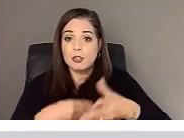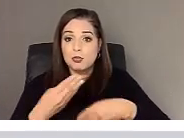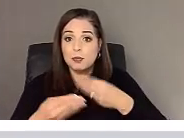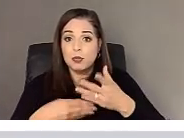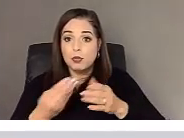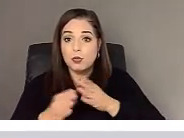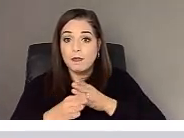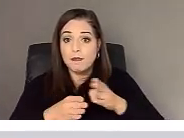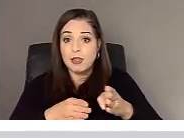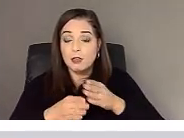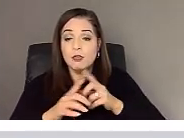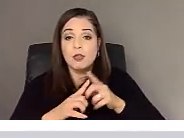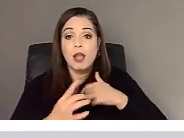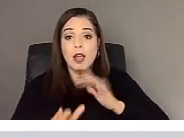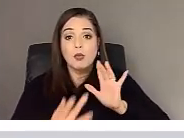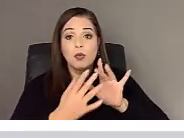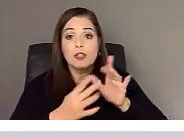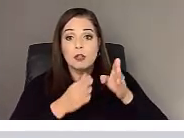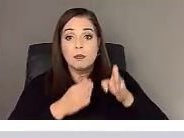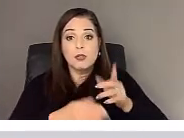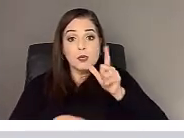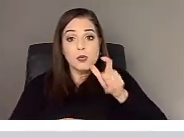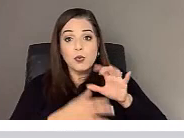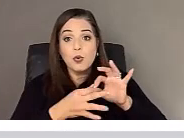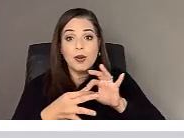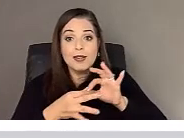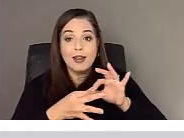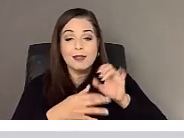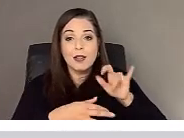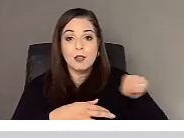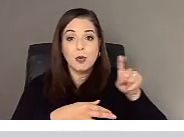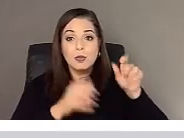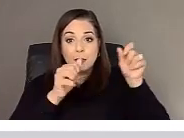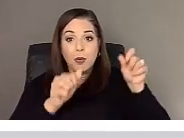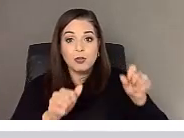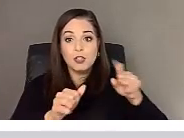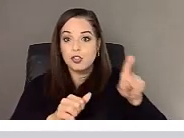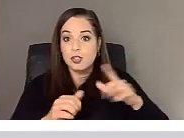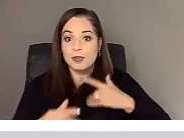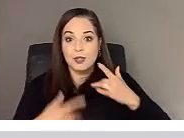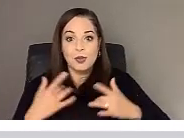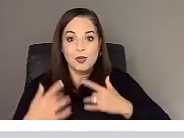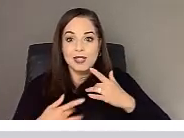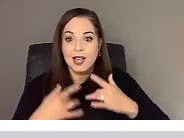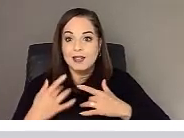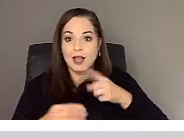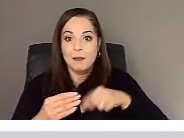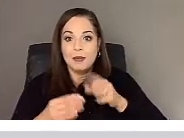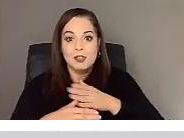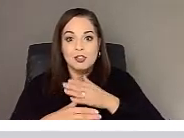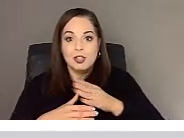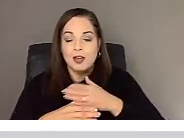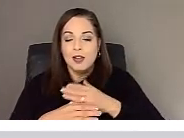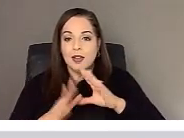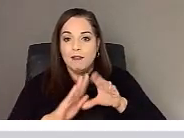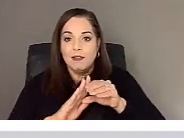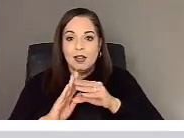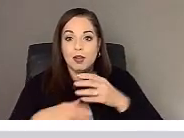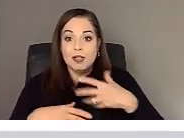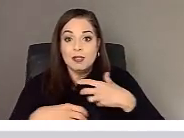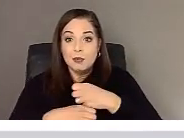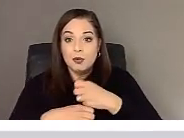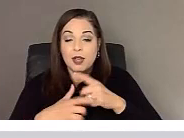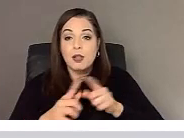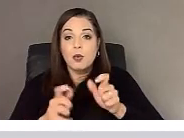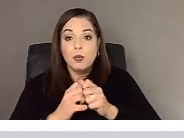So I reached out to the person who coordinates these postings. She was enthusiastic about sharing a video summary alongside her own